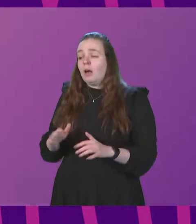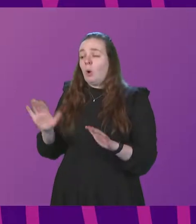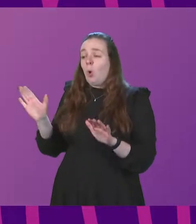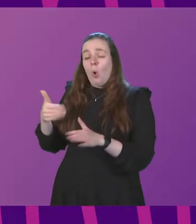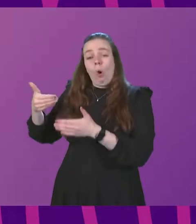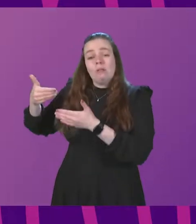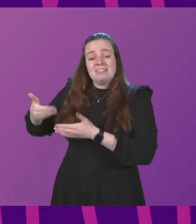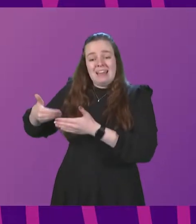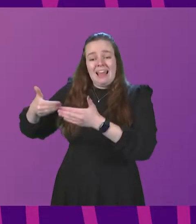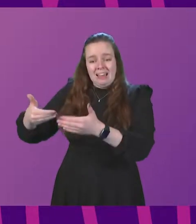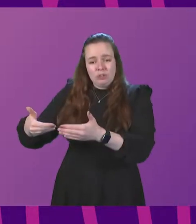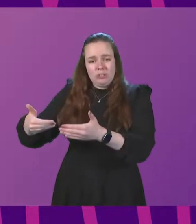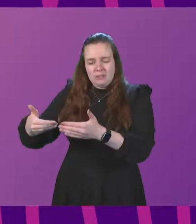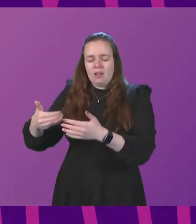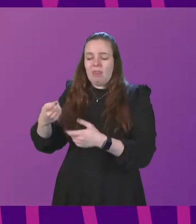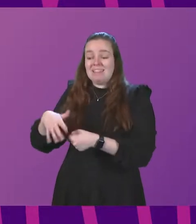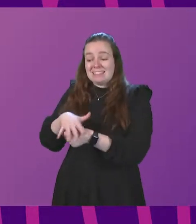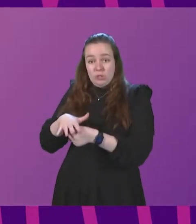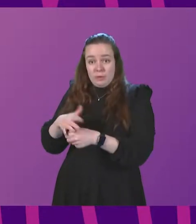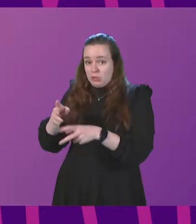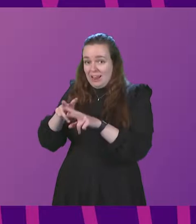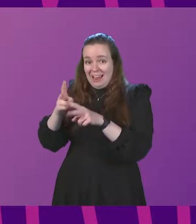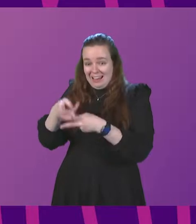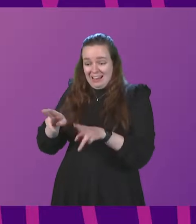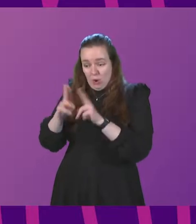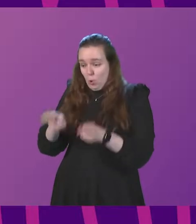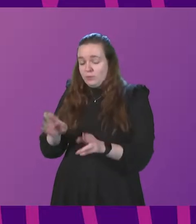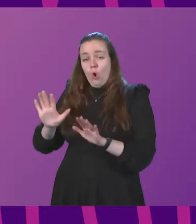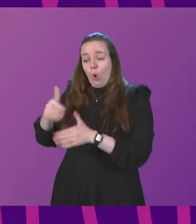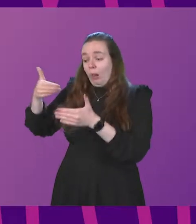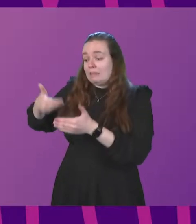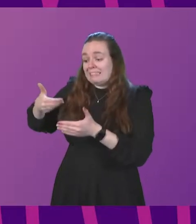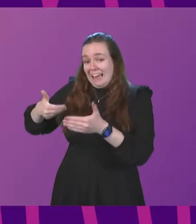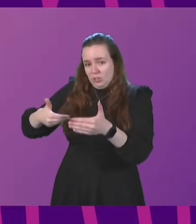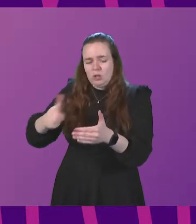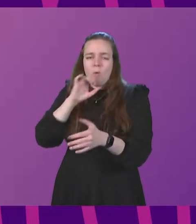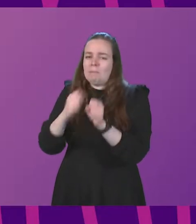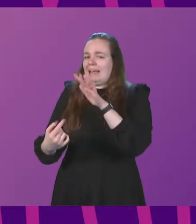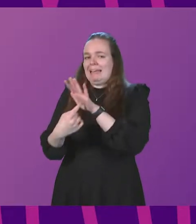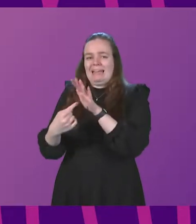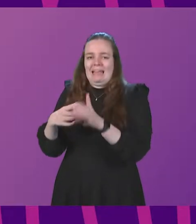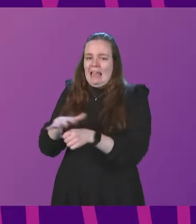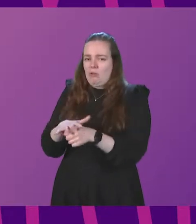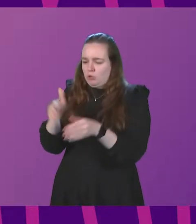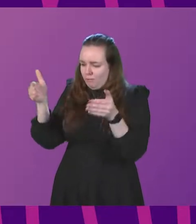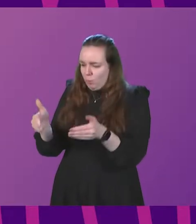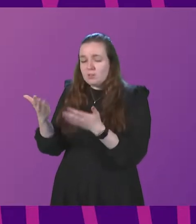obviously the situation in care homes at all stages of the pandemic will be one of the key areas of focus for the public inquiry that will shortly